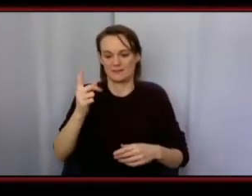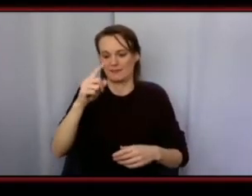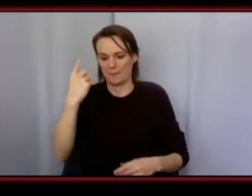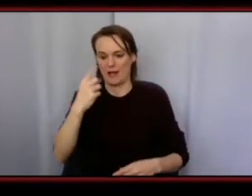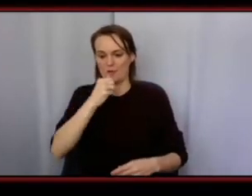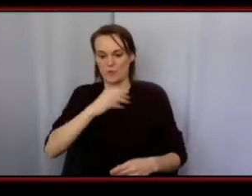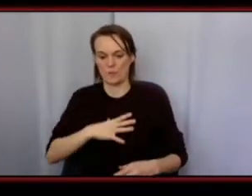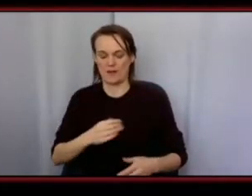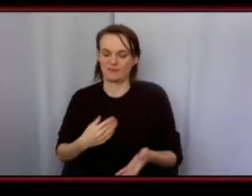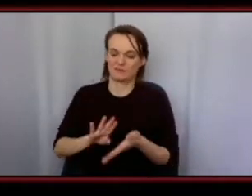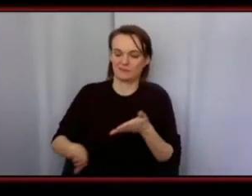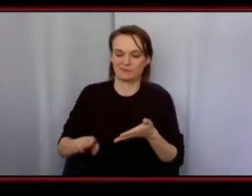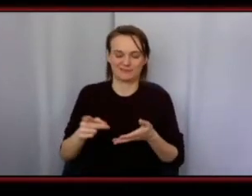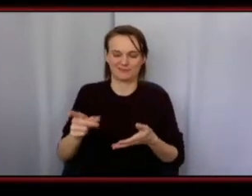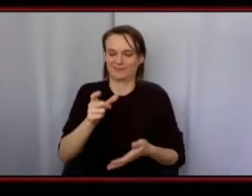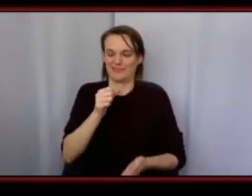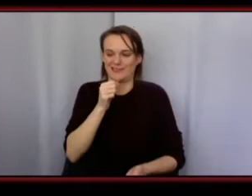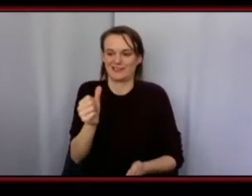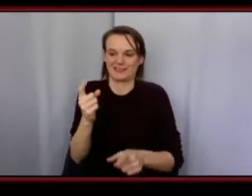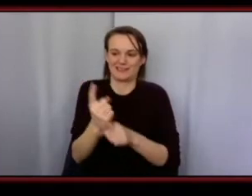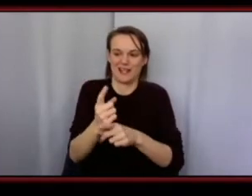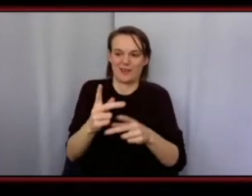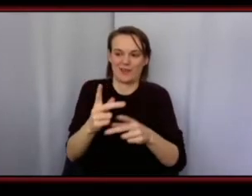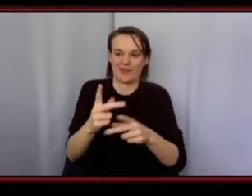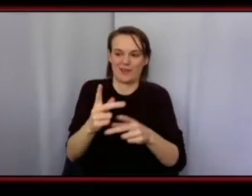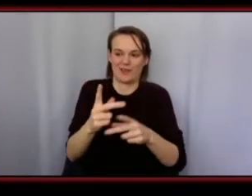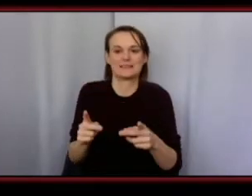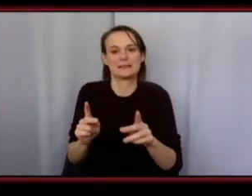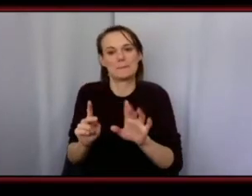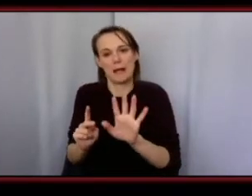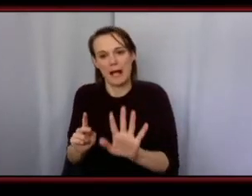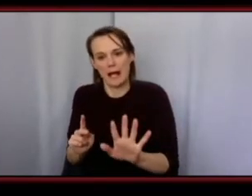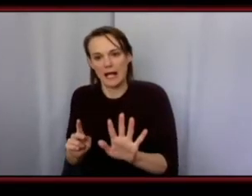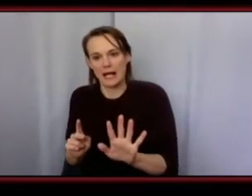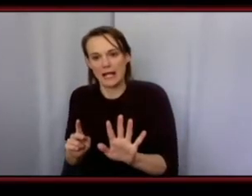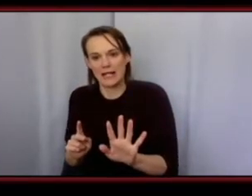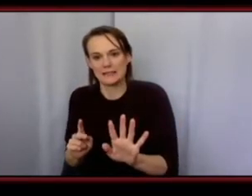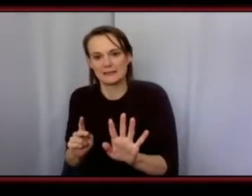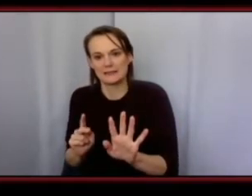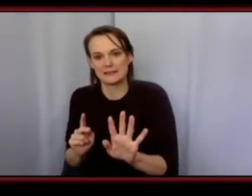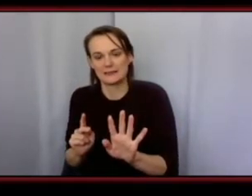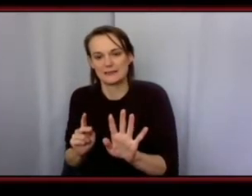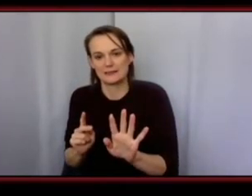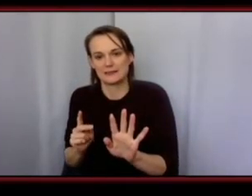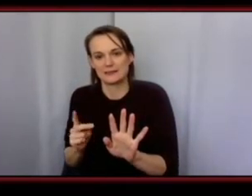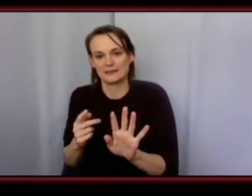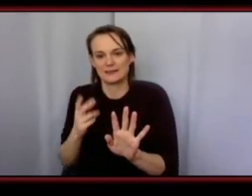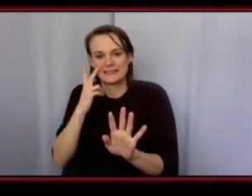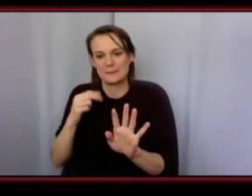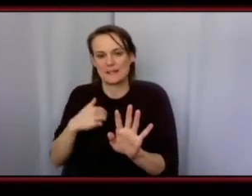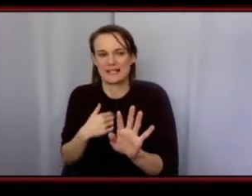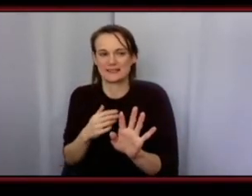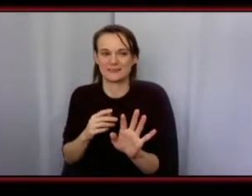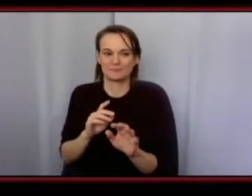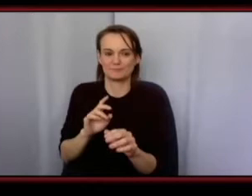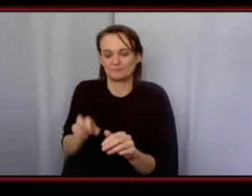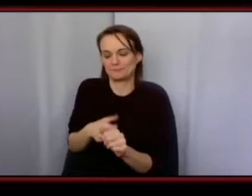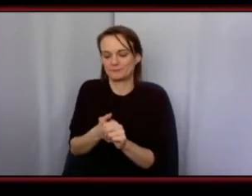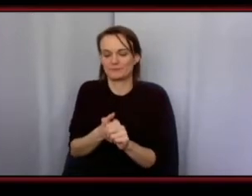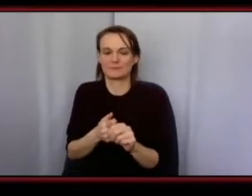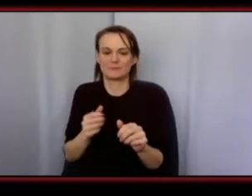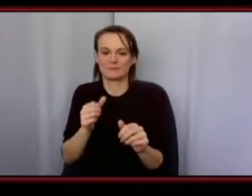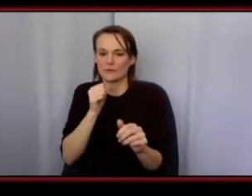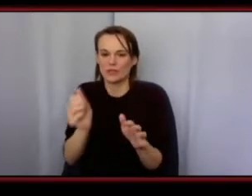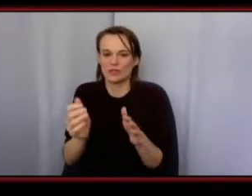i shouldn't be here doing this and you see me as sort of just the the person behind the scenes and not the person in front